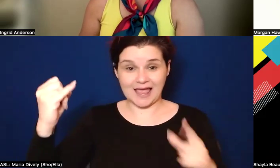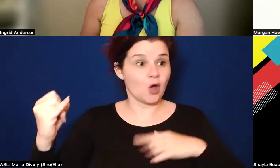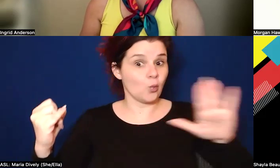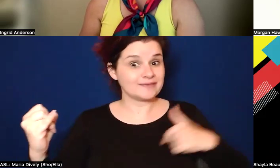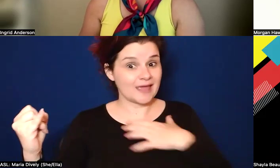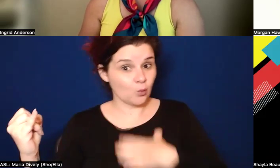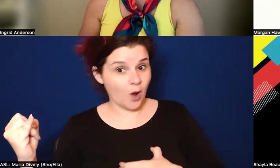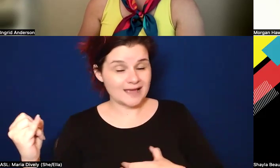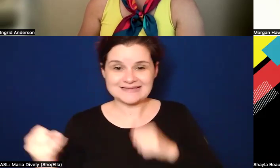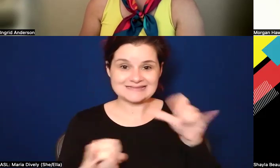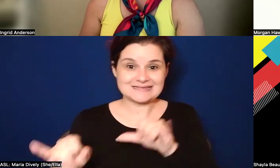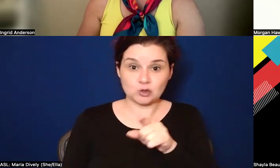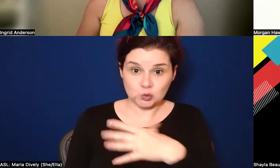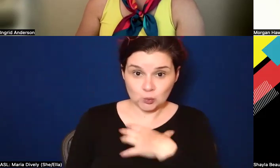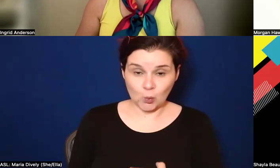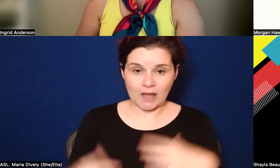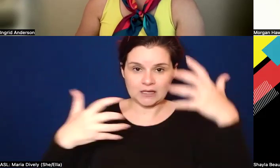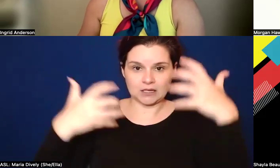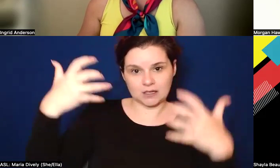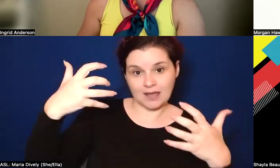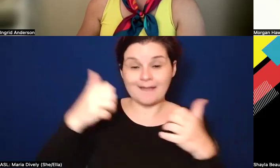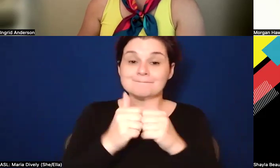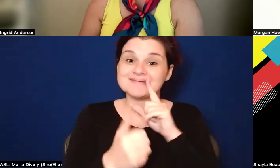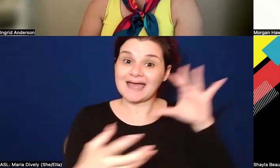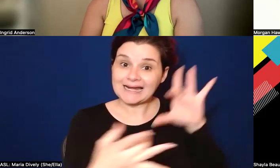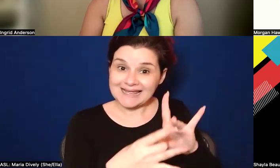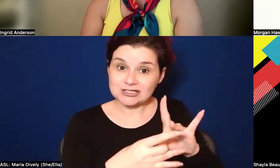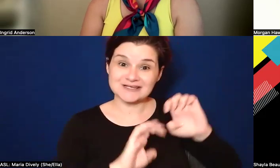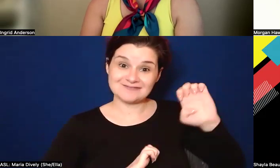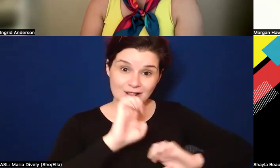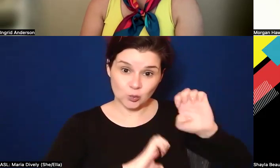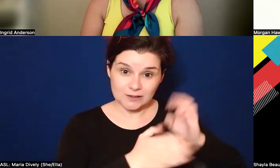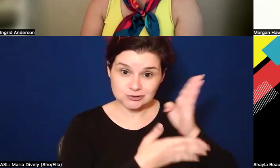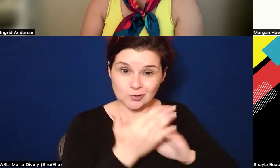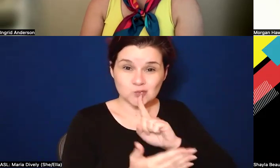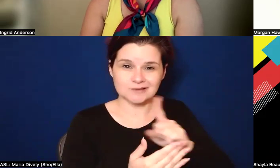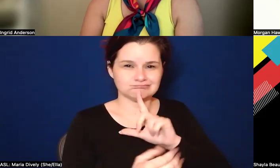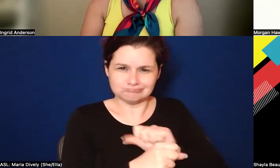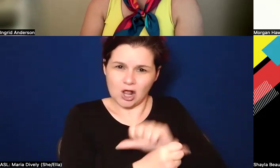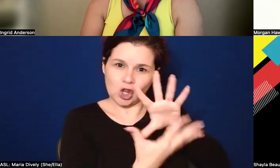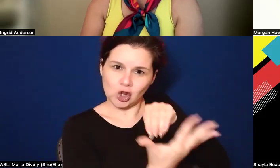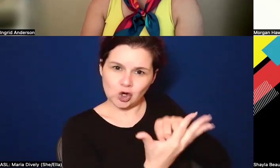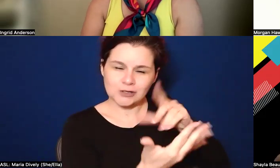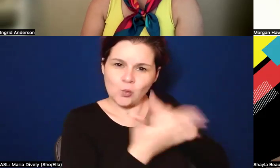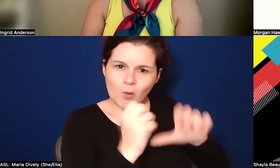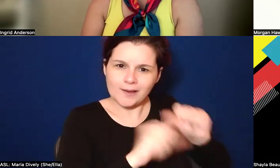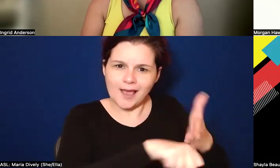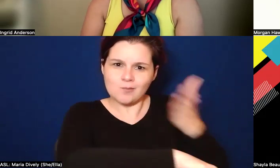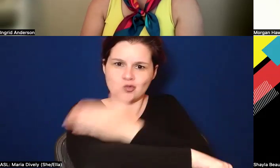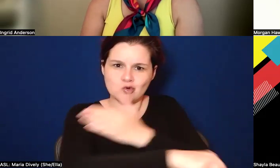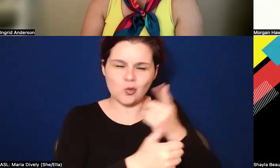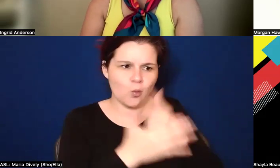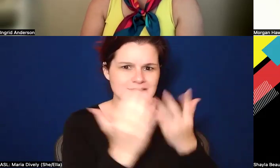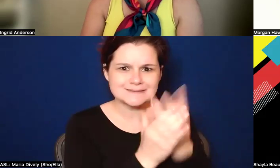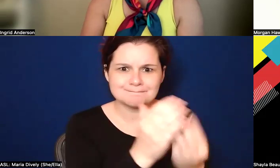wish. So really, um, that connection evaluation piece, really, um, learning what we could improve on learning what was missing